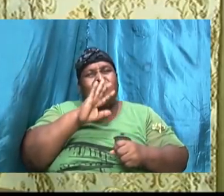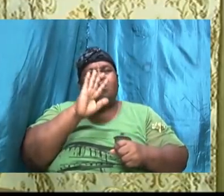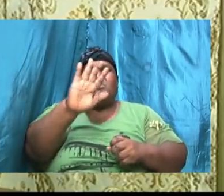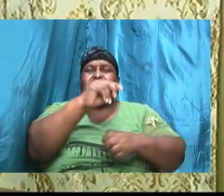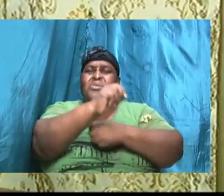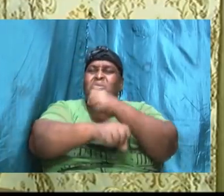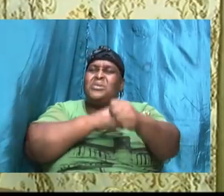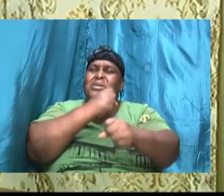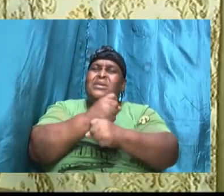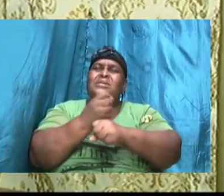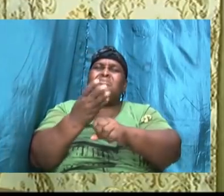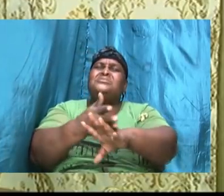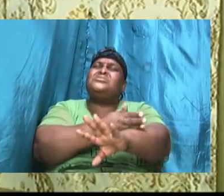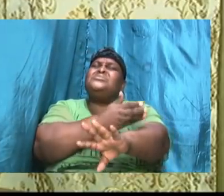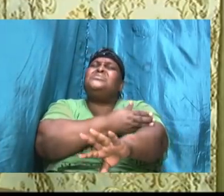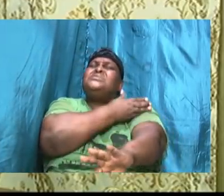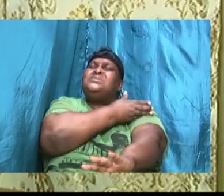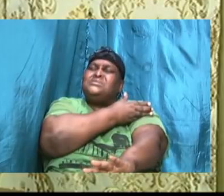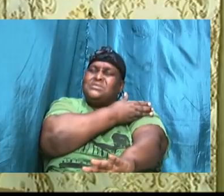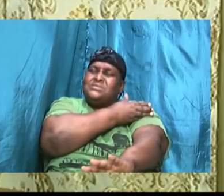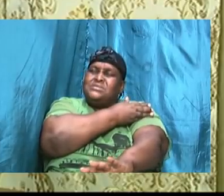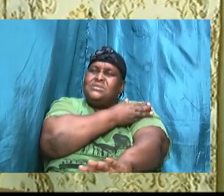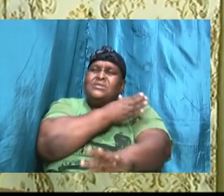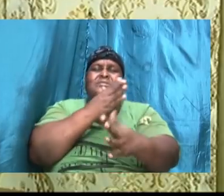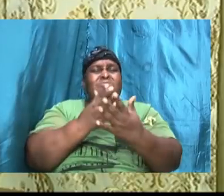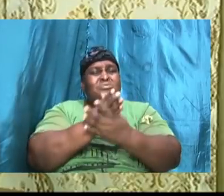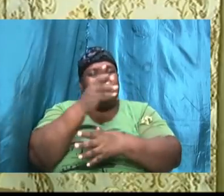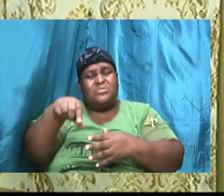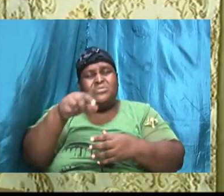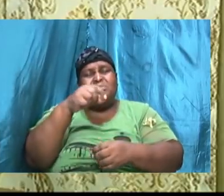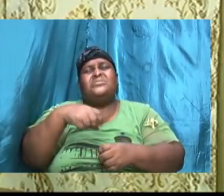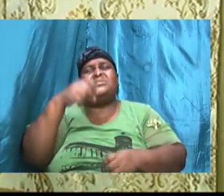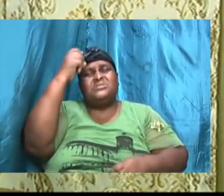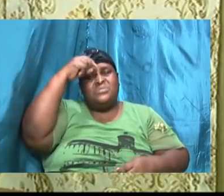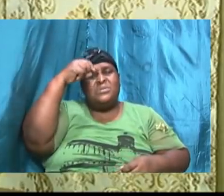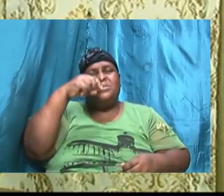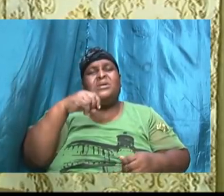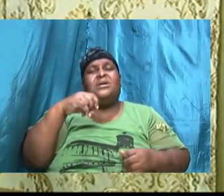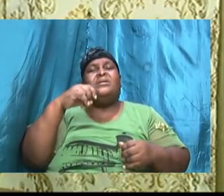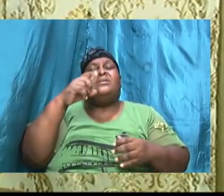it is true this wisdom we will have less struggles